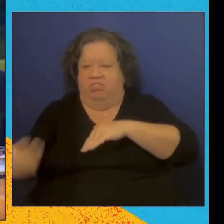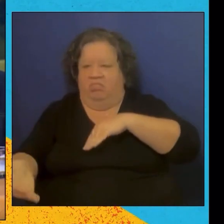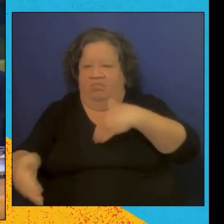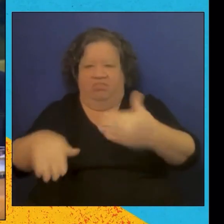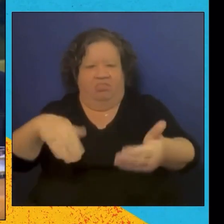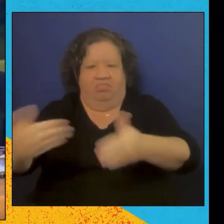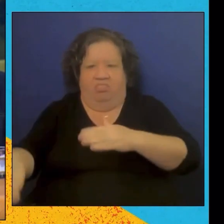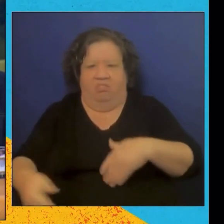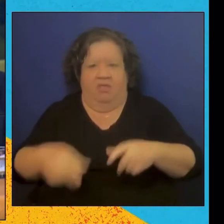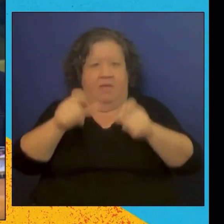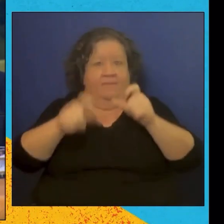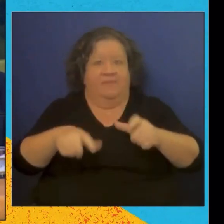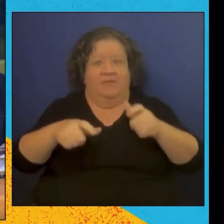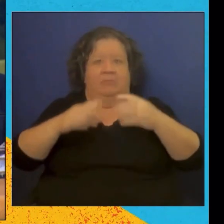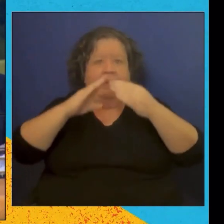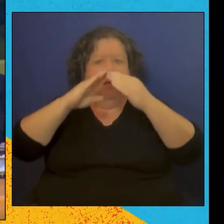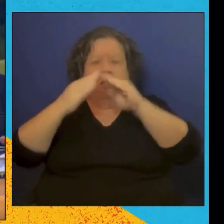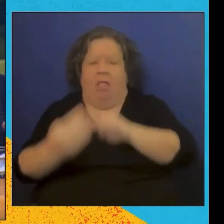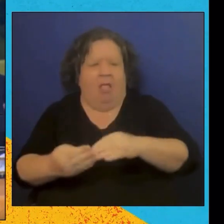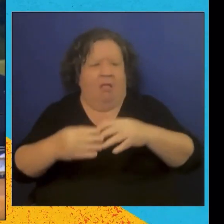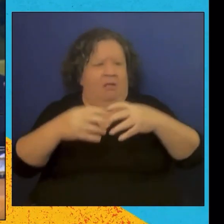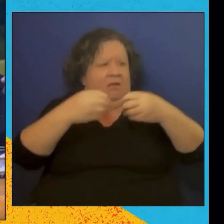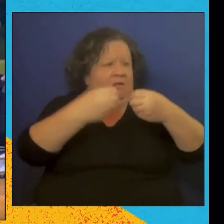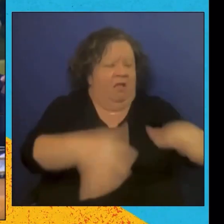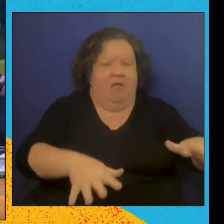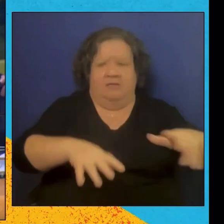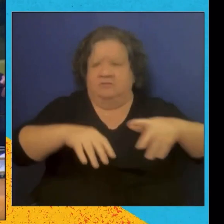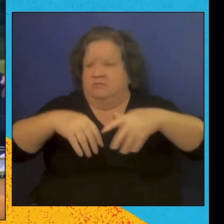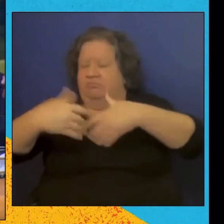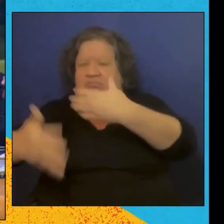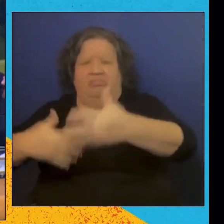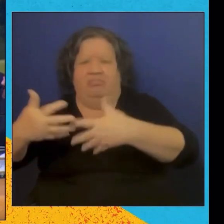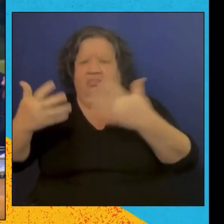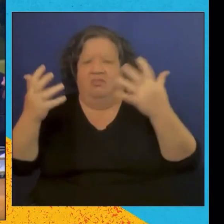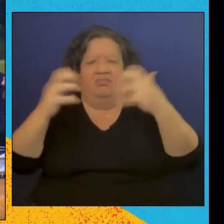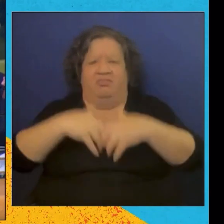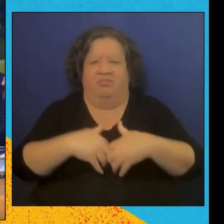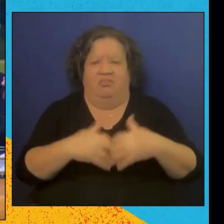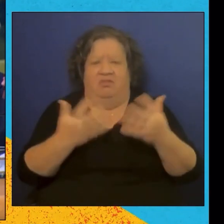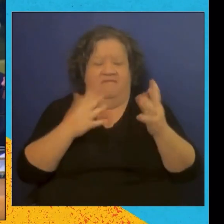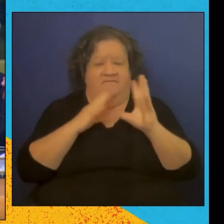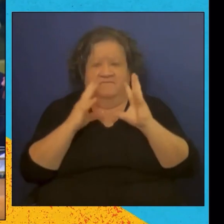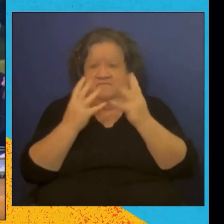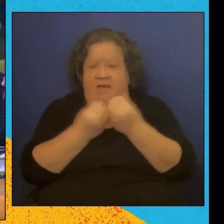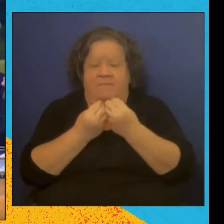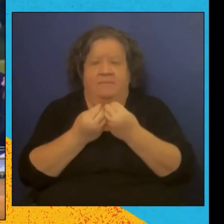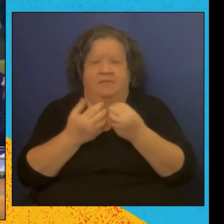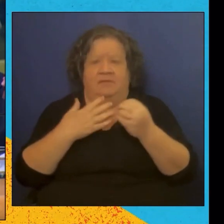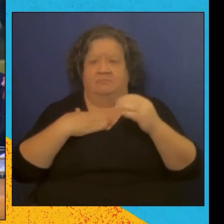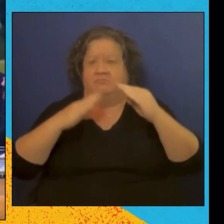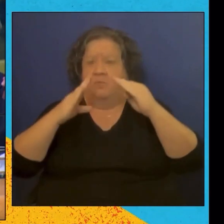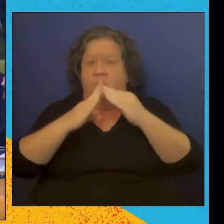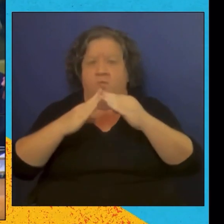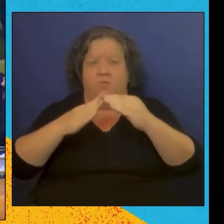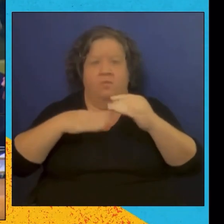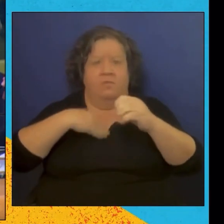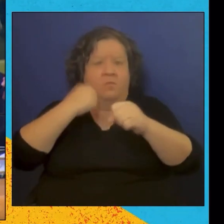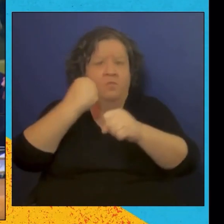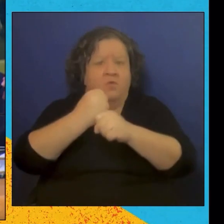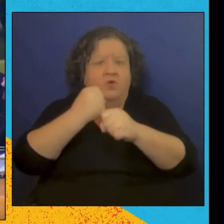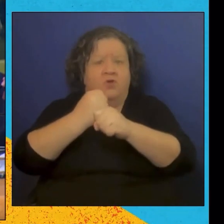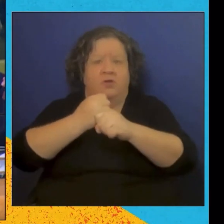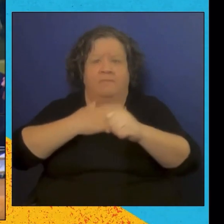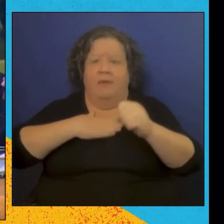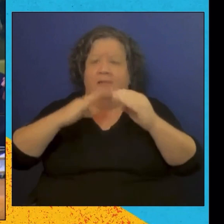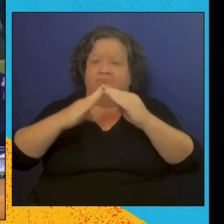partnership with the rescue efforts, and we are grateful for the unity of the people of Turkey and support from the international community.